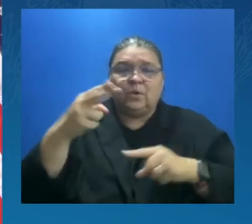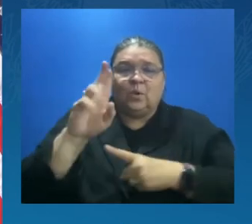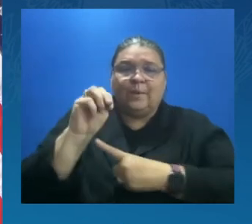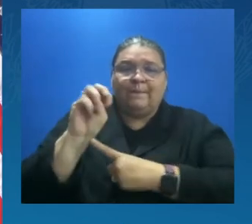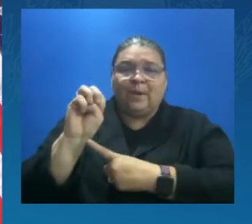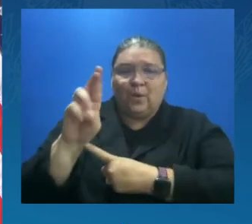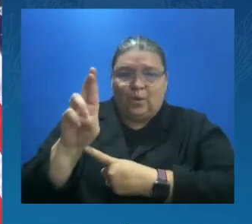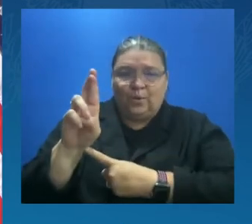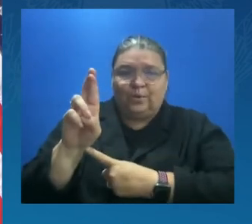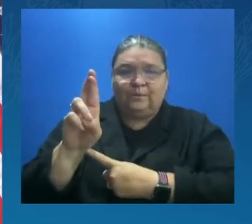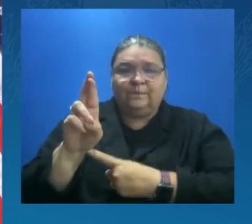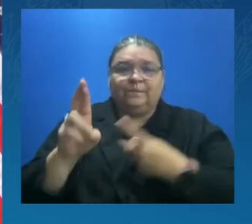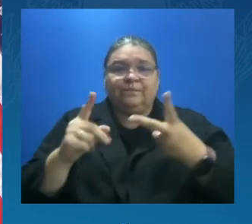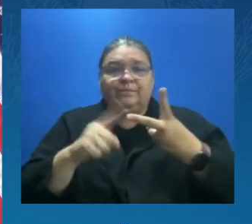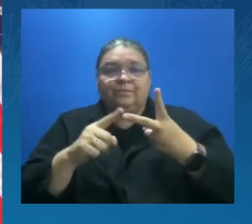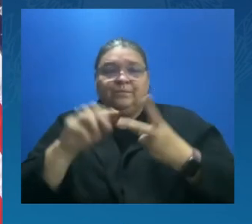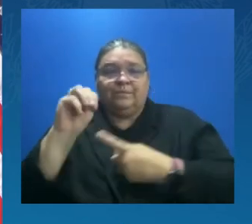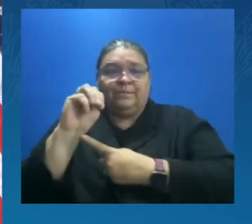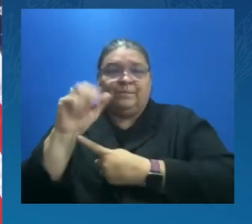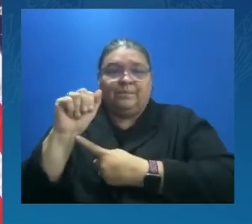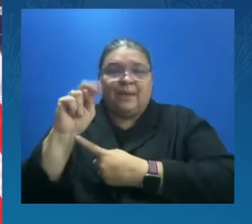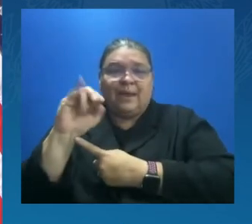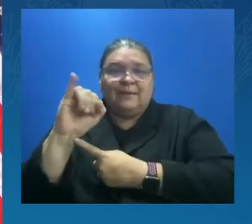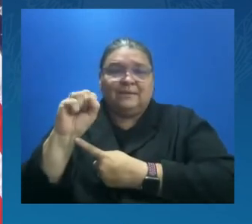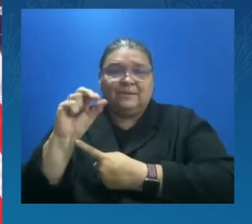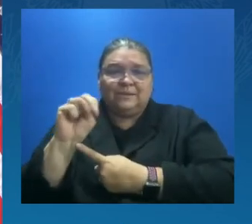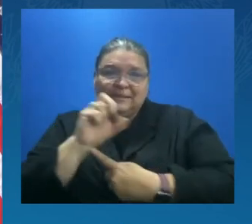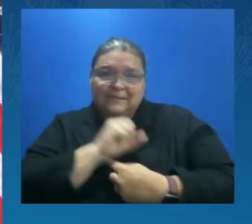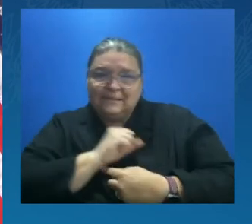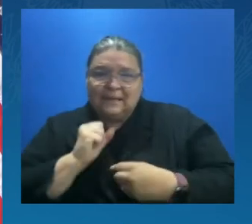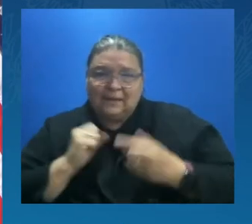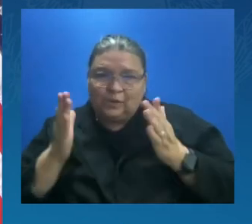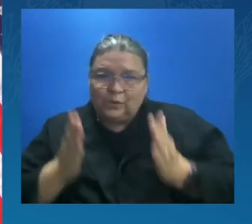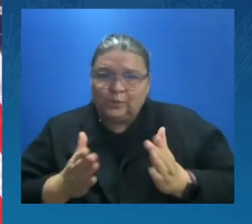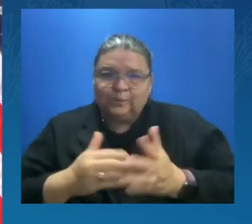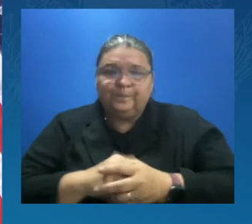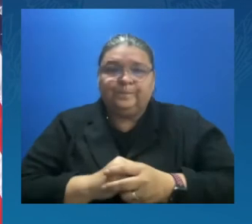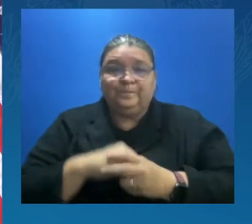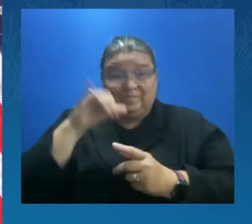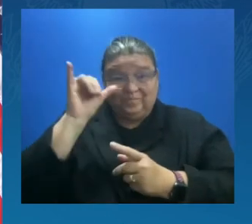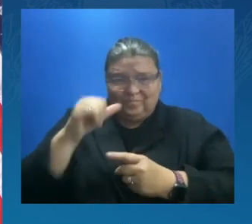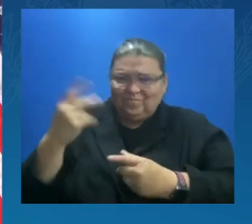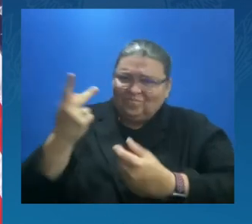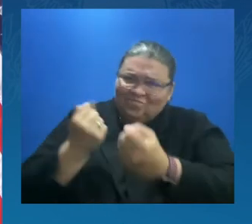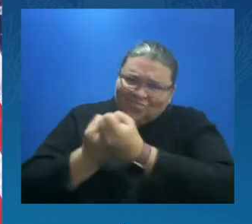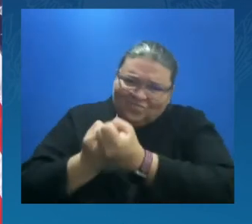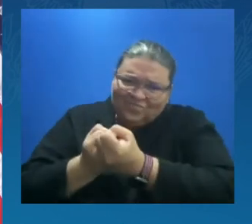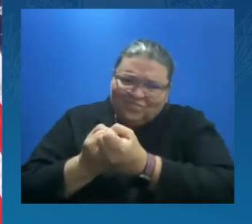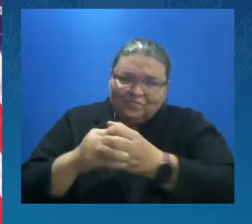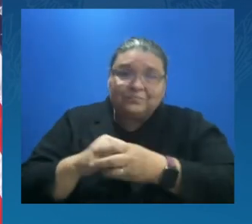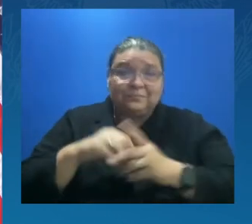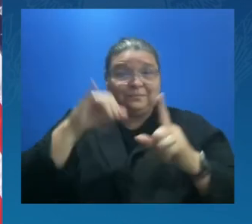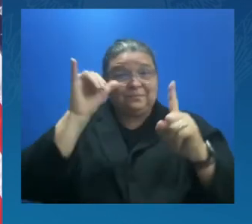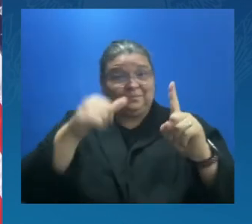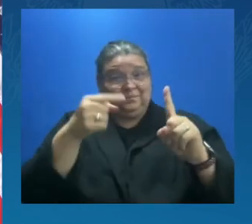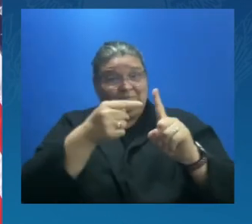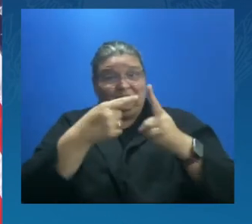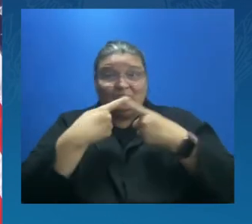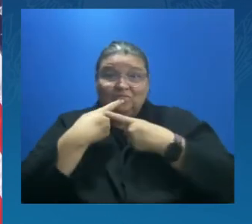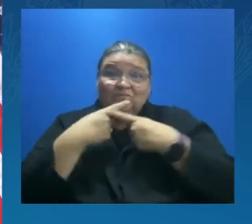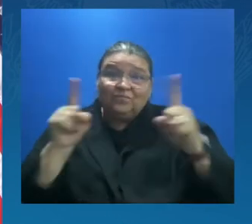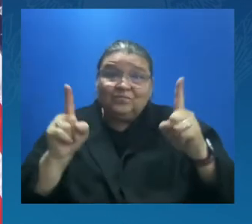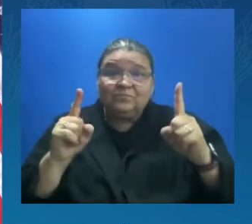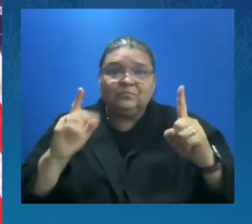In addition to lowering the cost of healthcare and prescription drugs for millions of Americans, this agreement